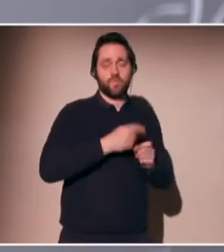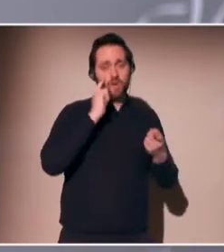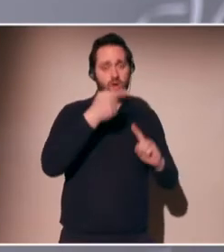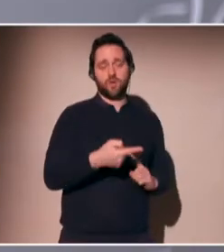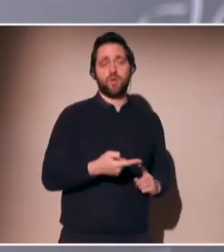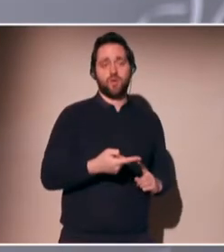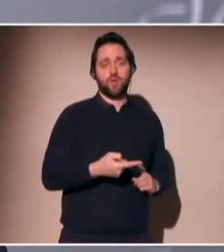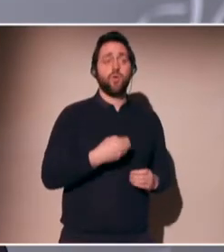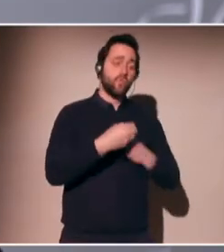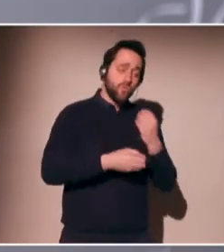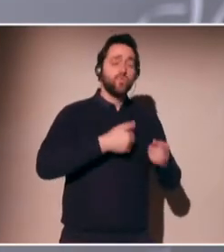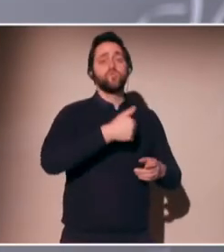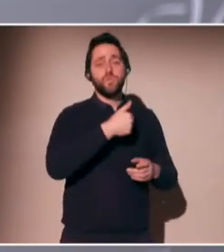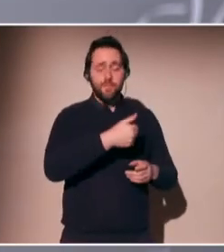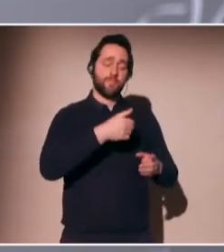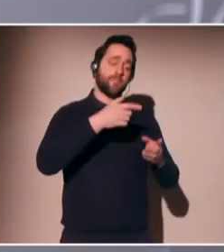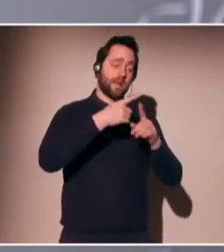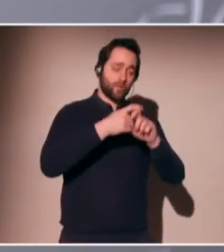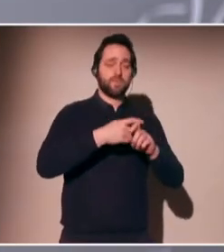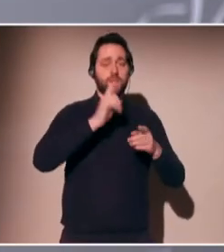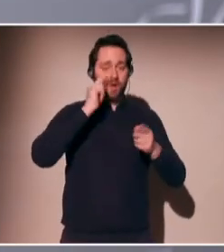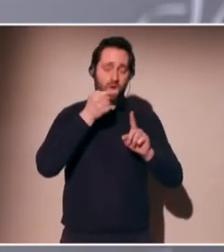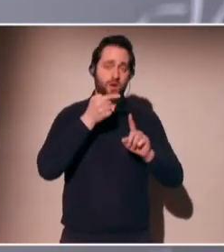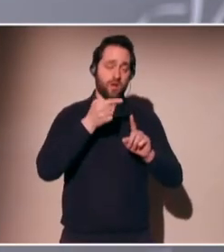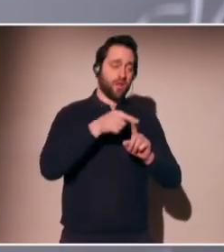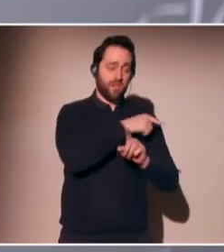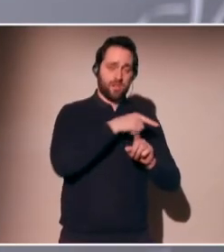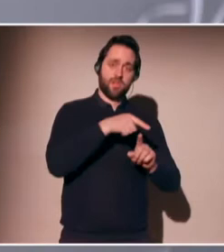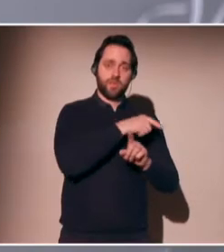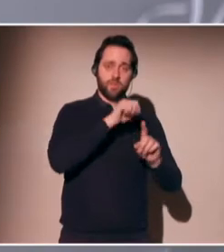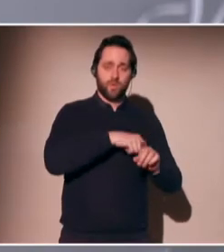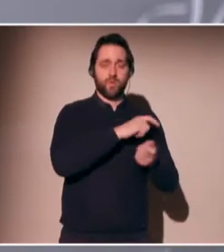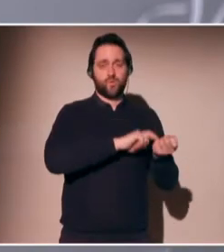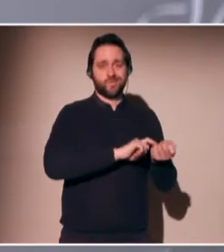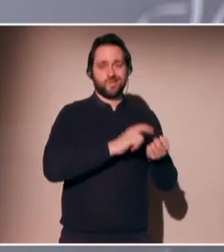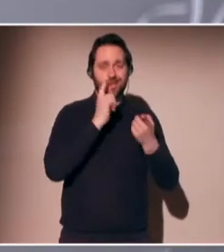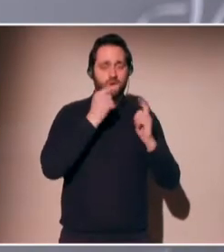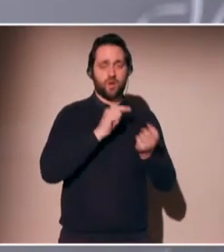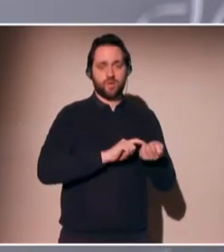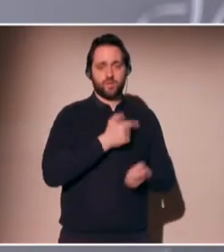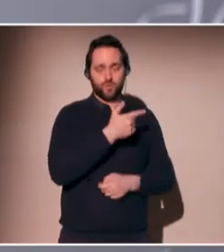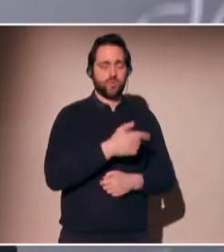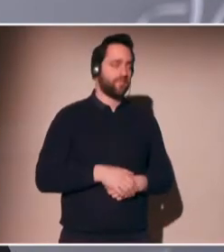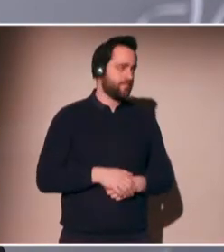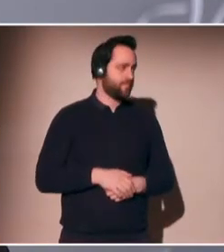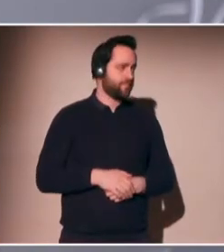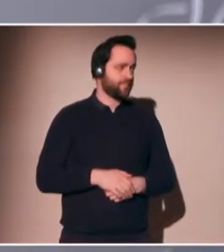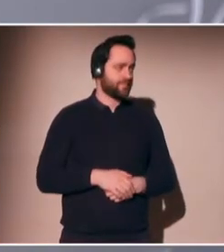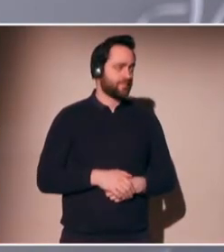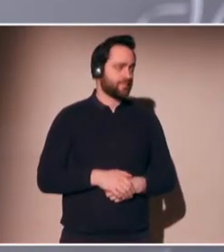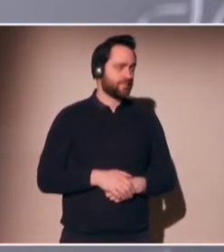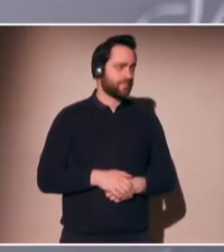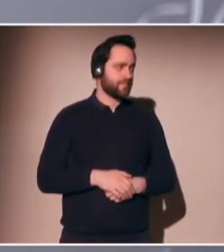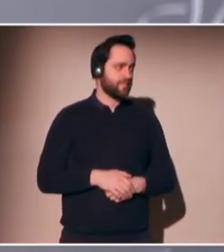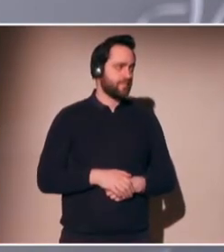And then sometimes it is that selection process. So, for example, in the case of the ads that we